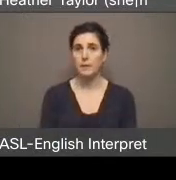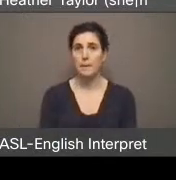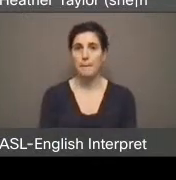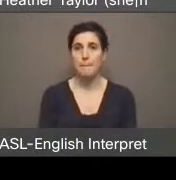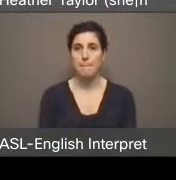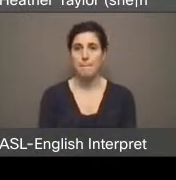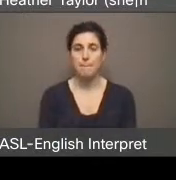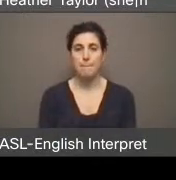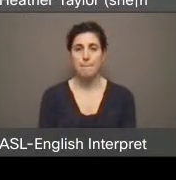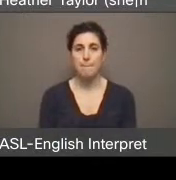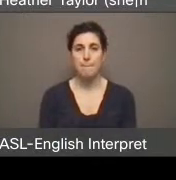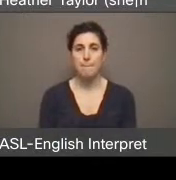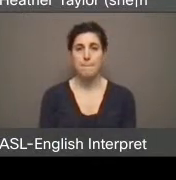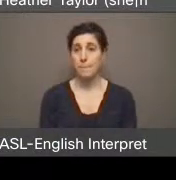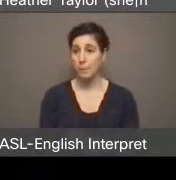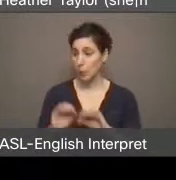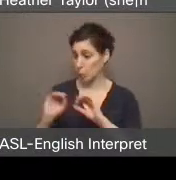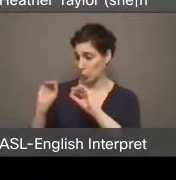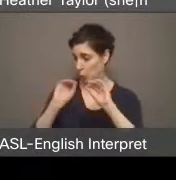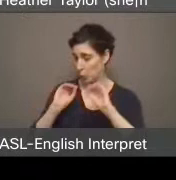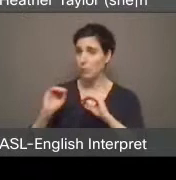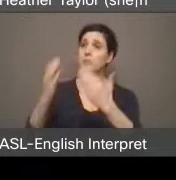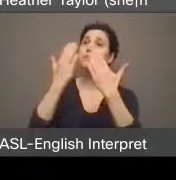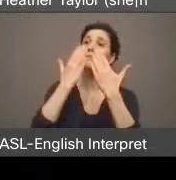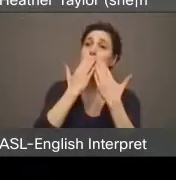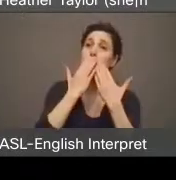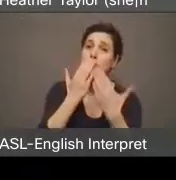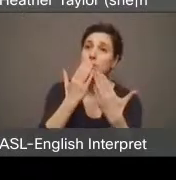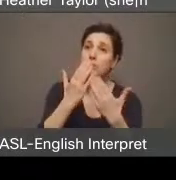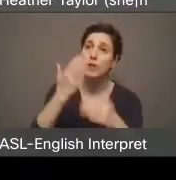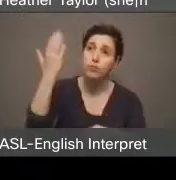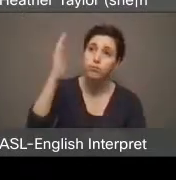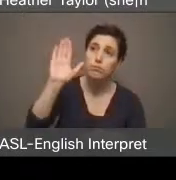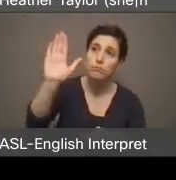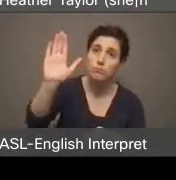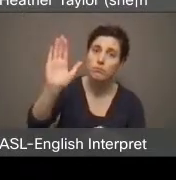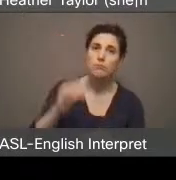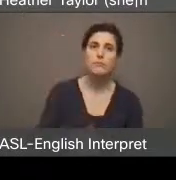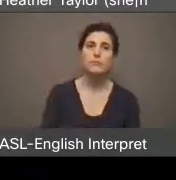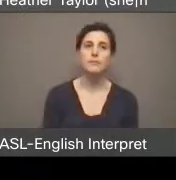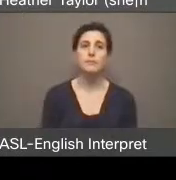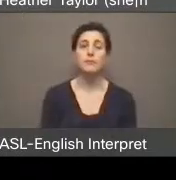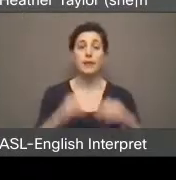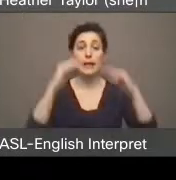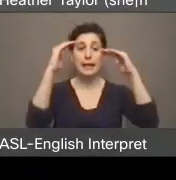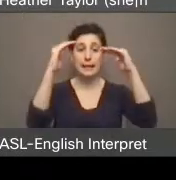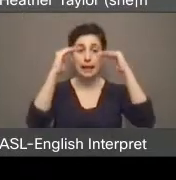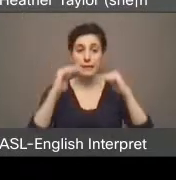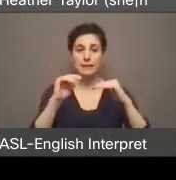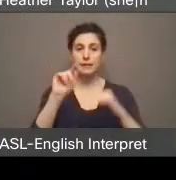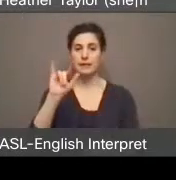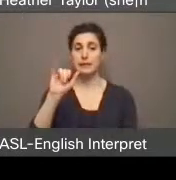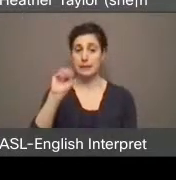Excuse me. I'm seeing none. Thank you very much for your deputation tonight. Next is Tim Poker.